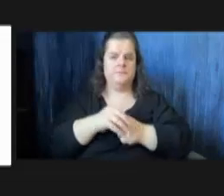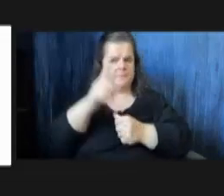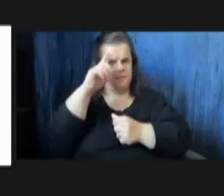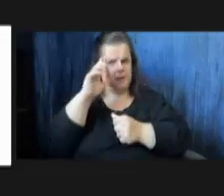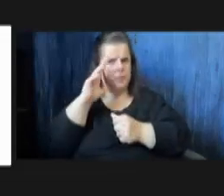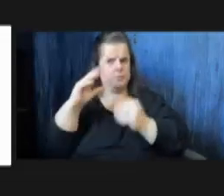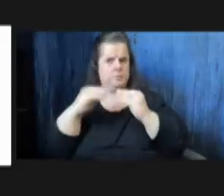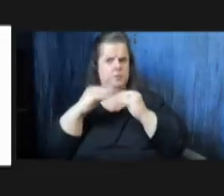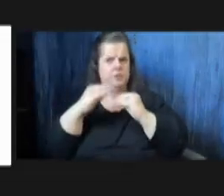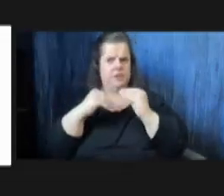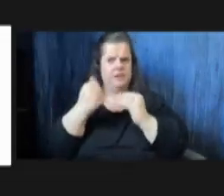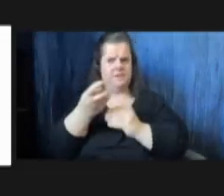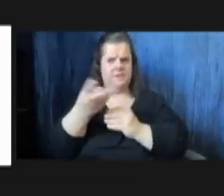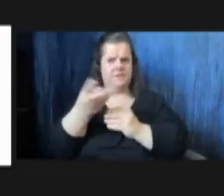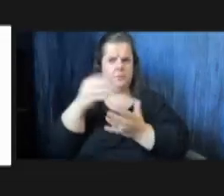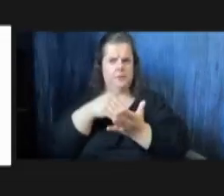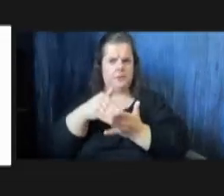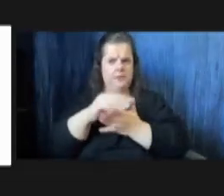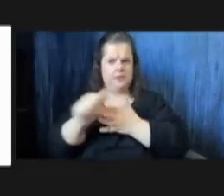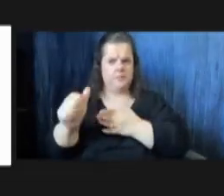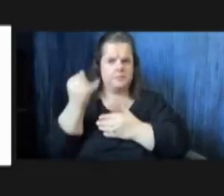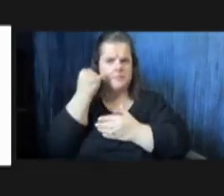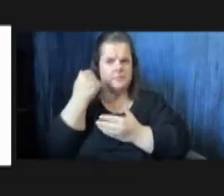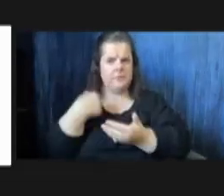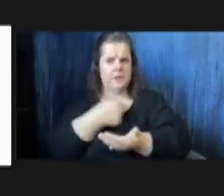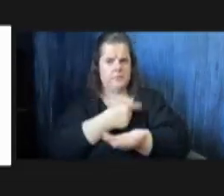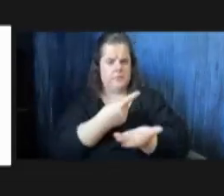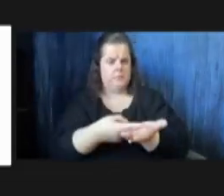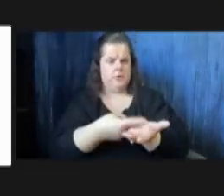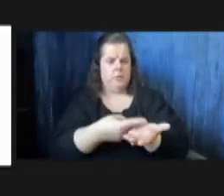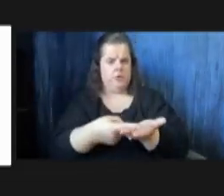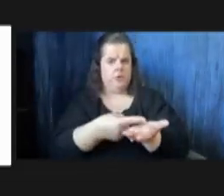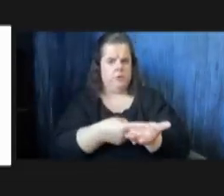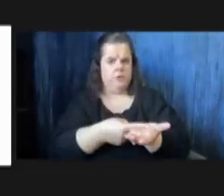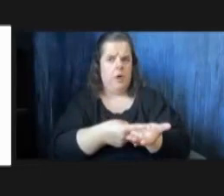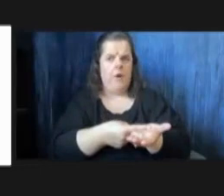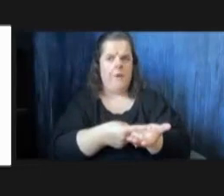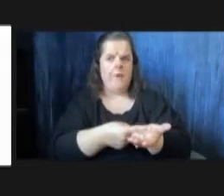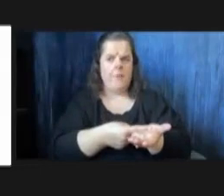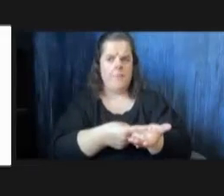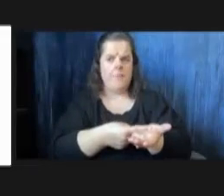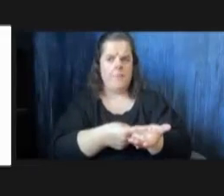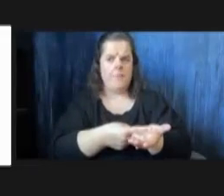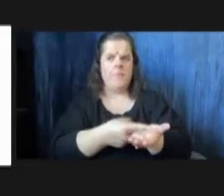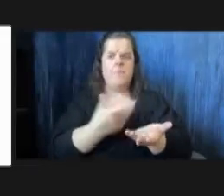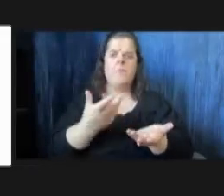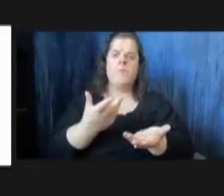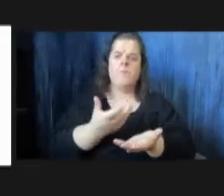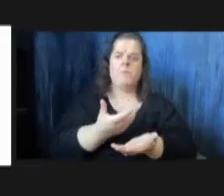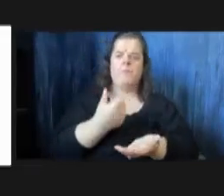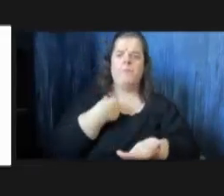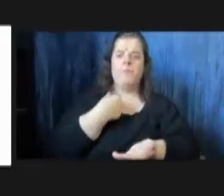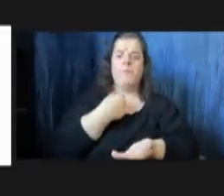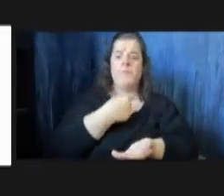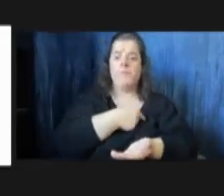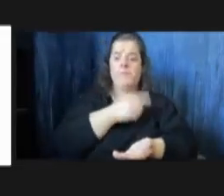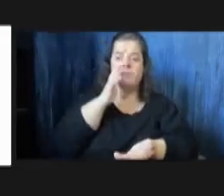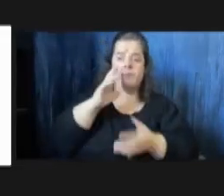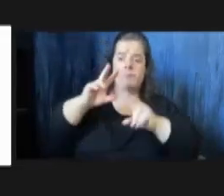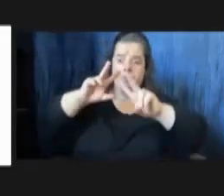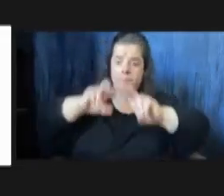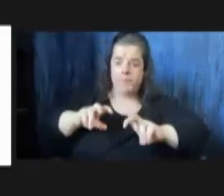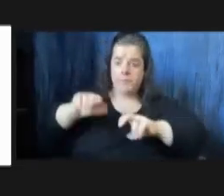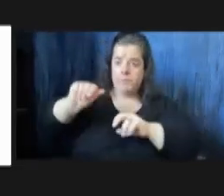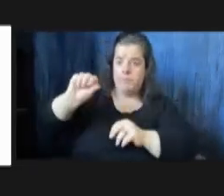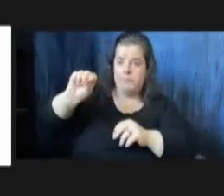few million dollars if we if we were in negotiations with them um certainly if we are reassessed which i believe we